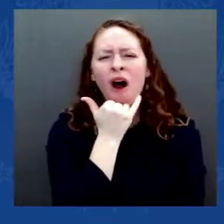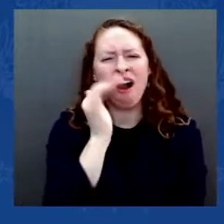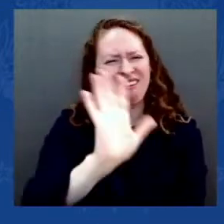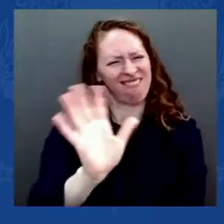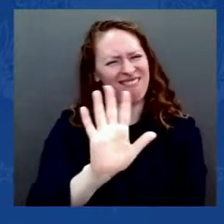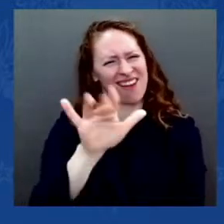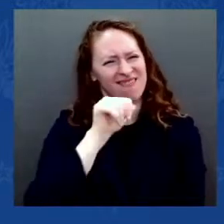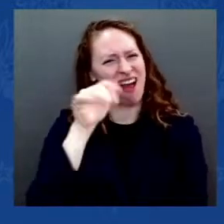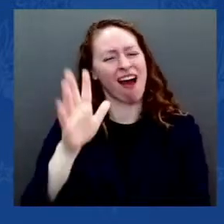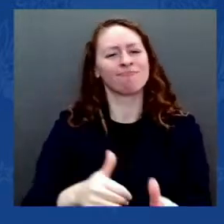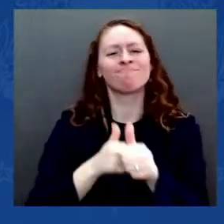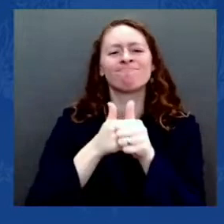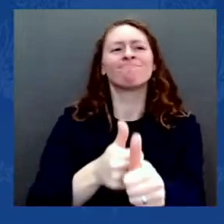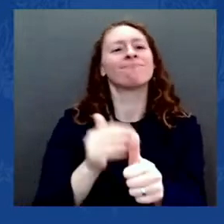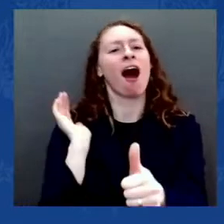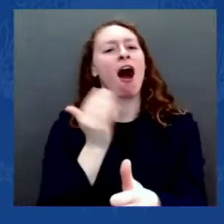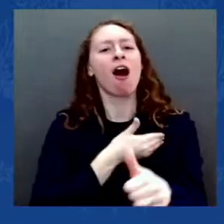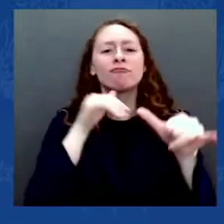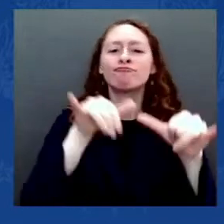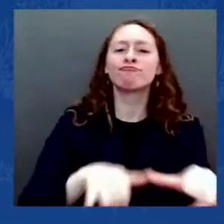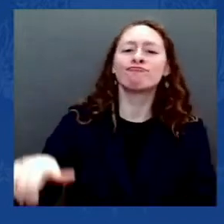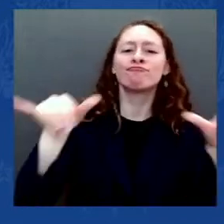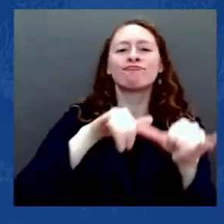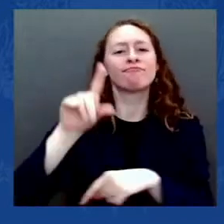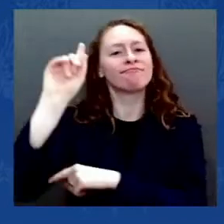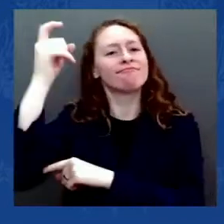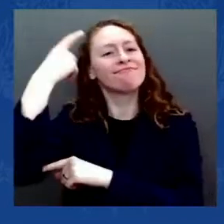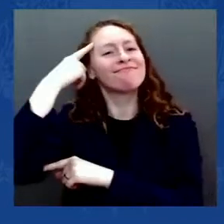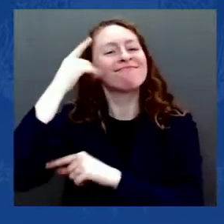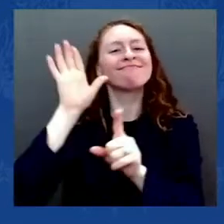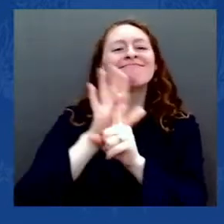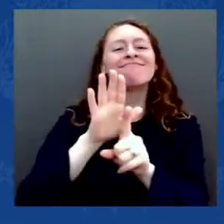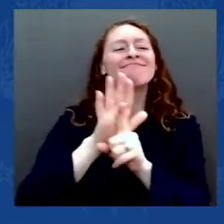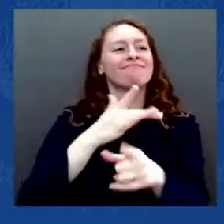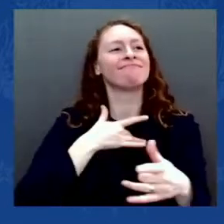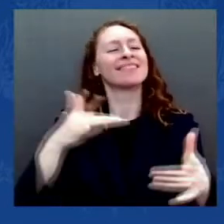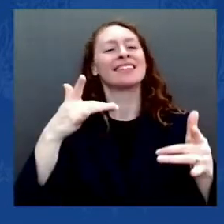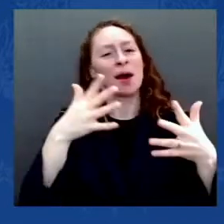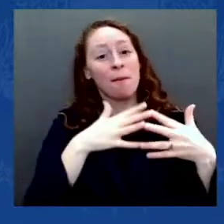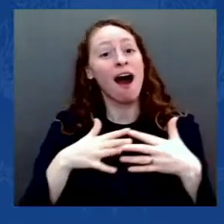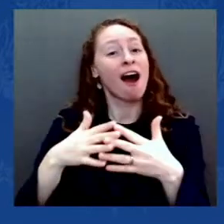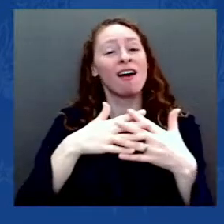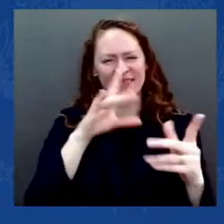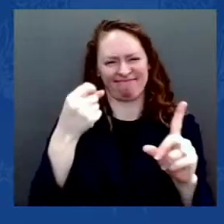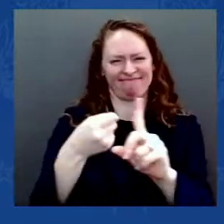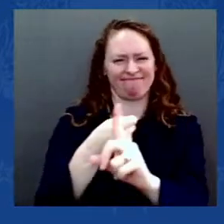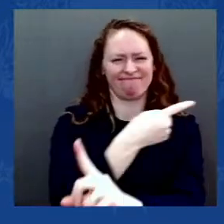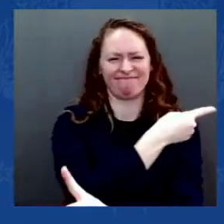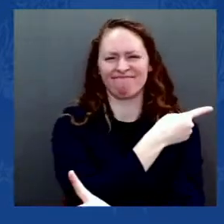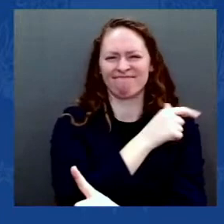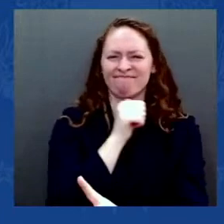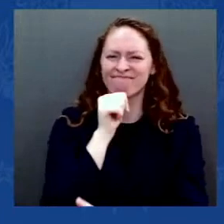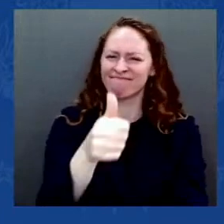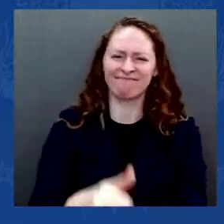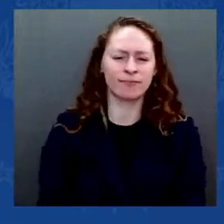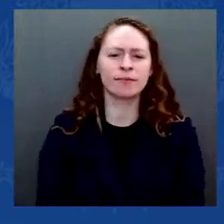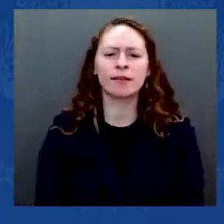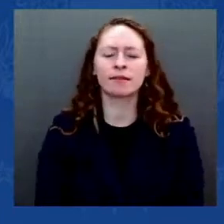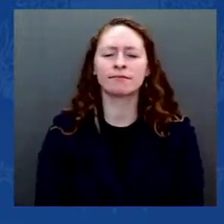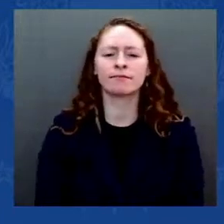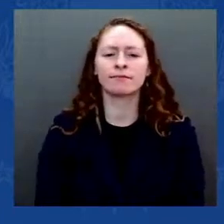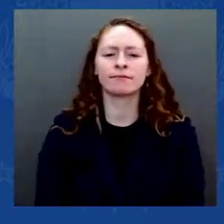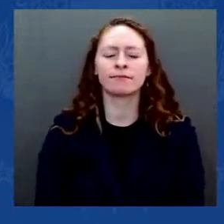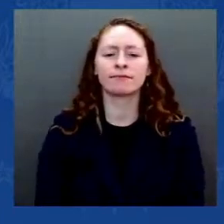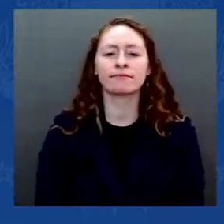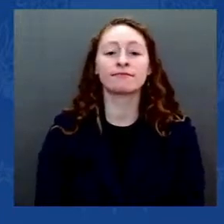The second big lie being told by the former president and his supporters is that the results of the election of 2020